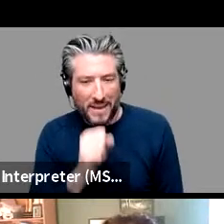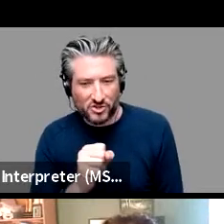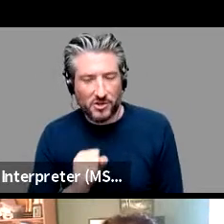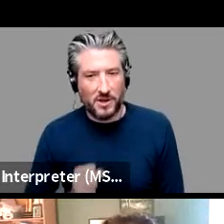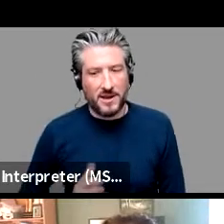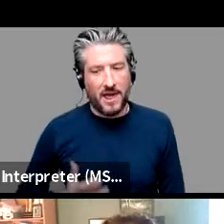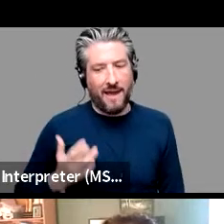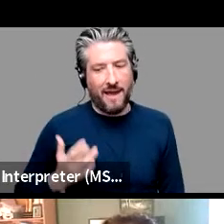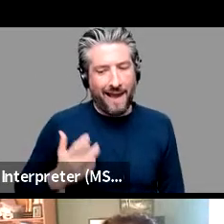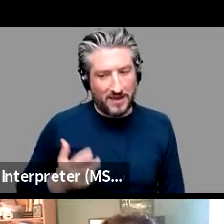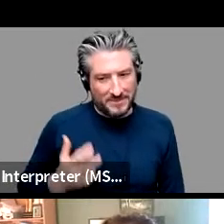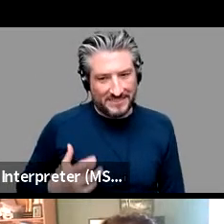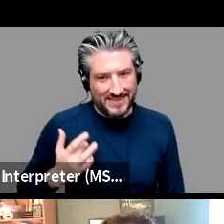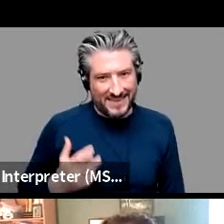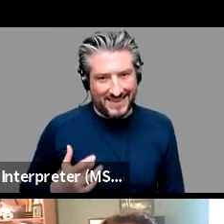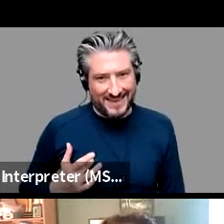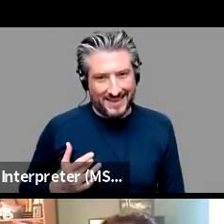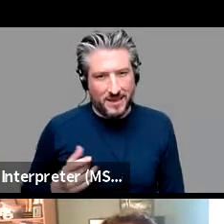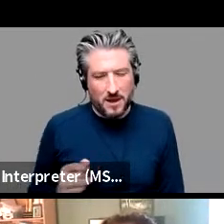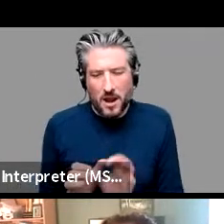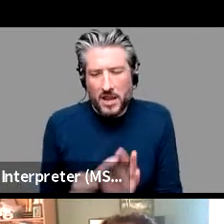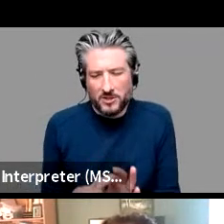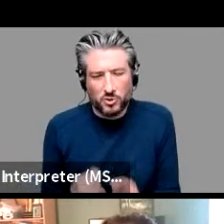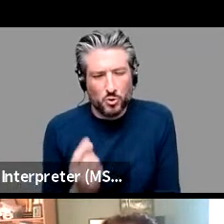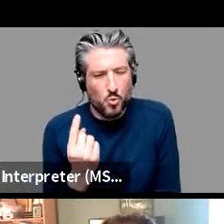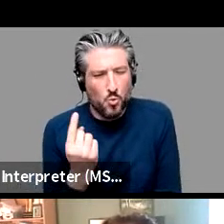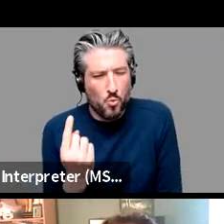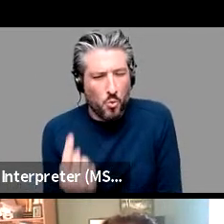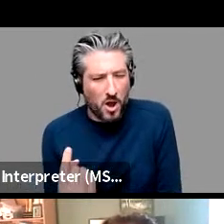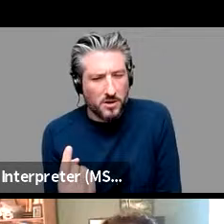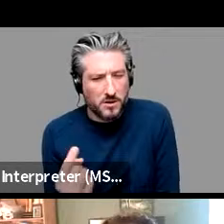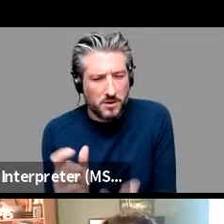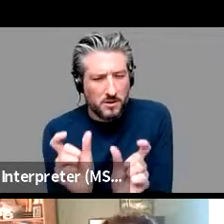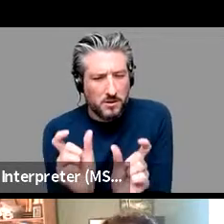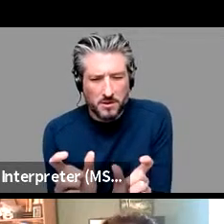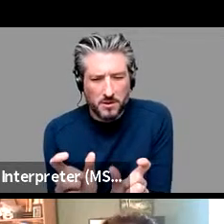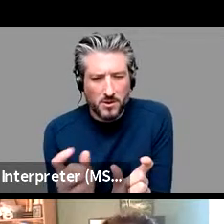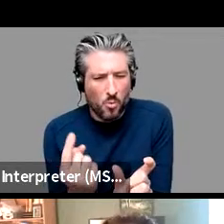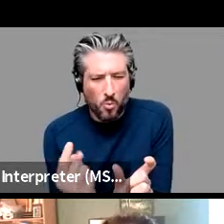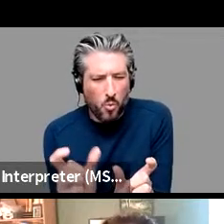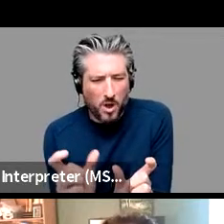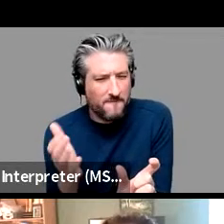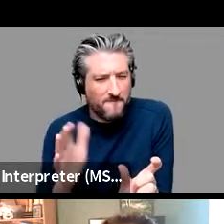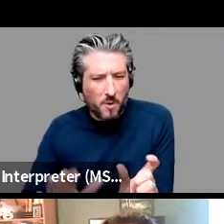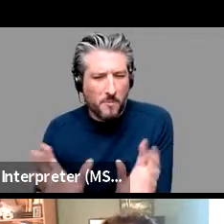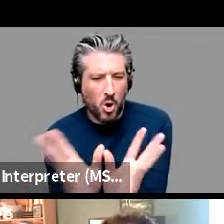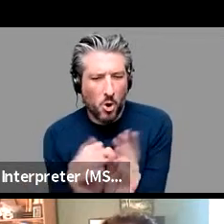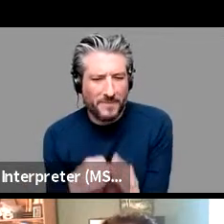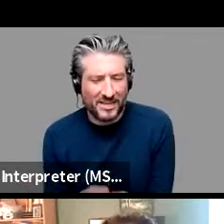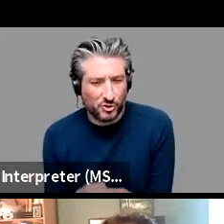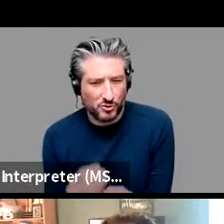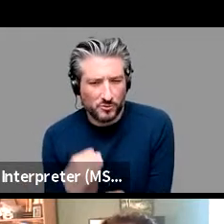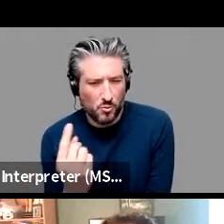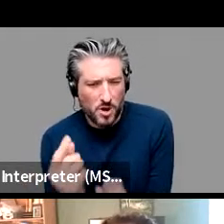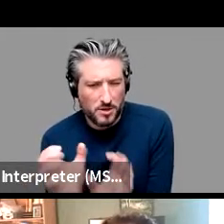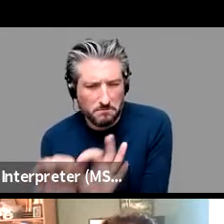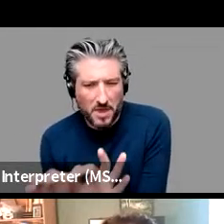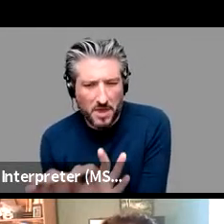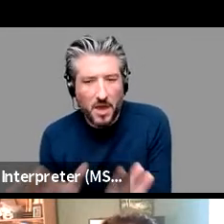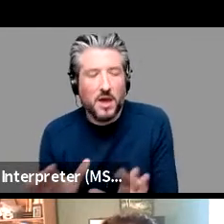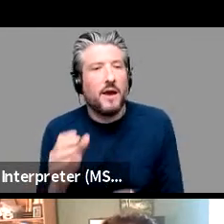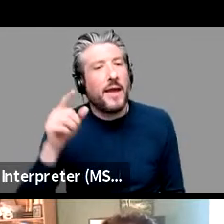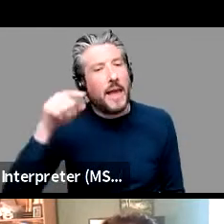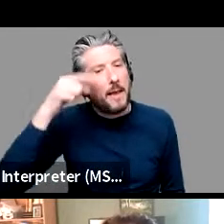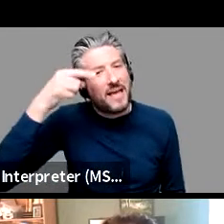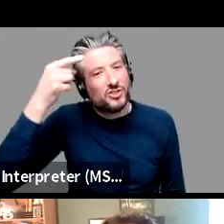one of the individuals in the combination so imagine you kind of has uh you